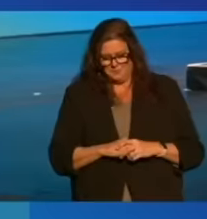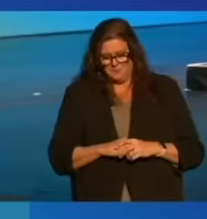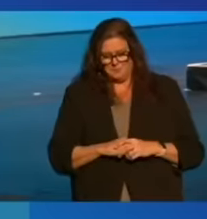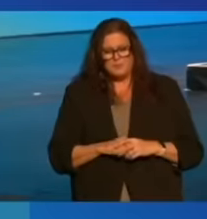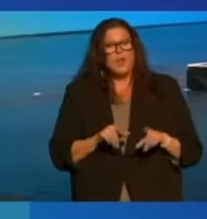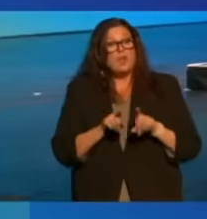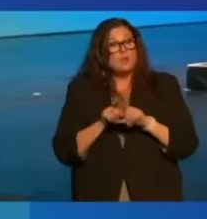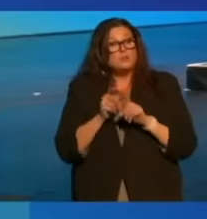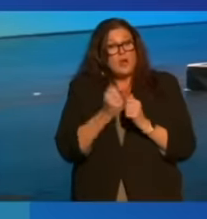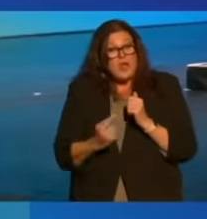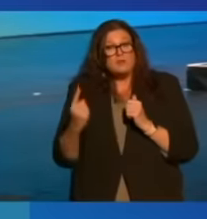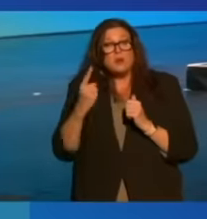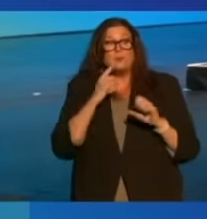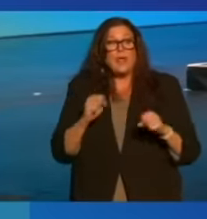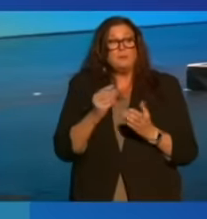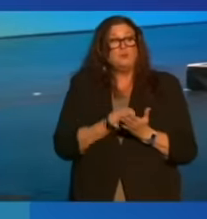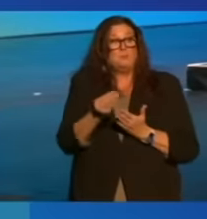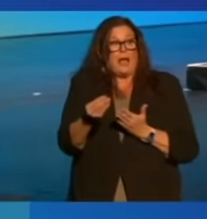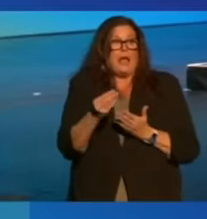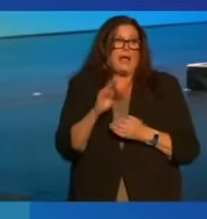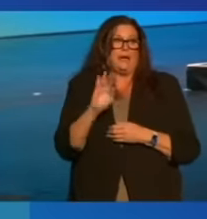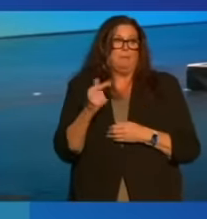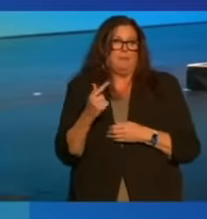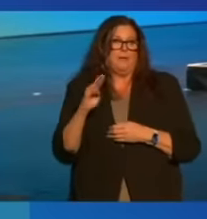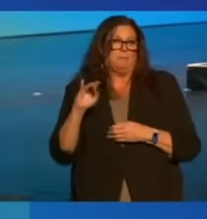Also, everybody would be able to buy big banks.